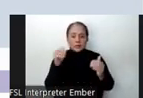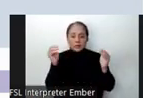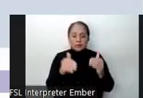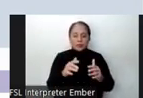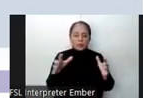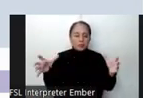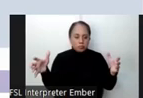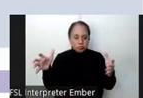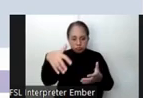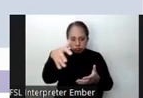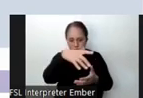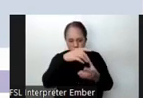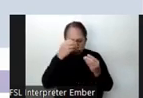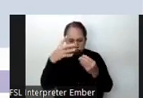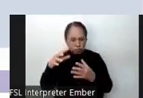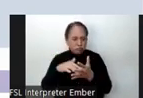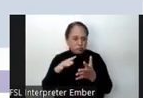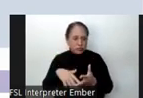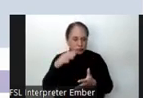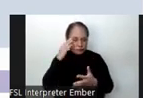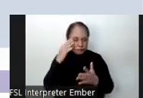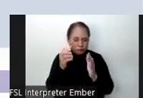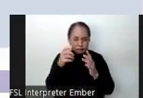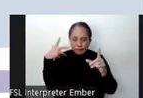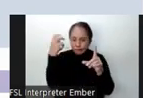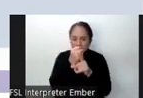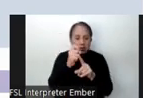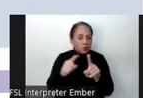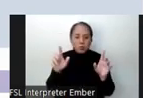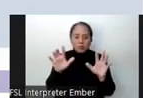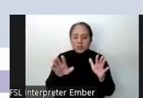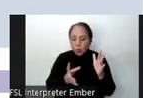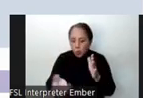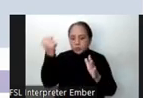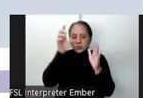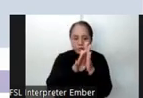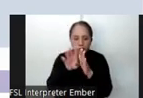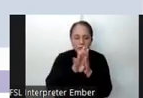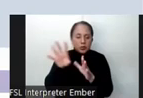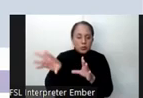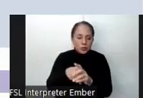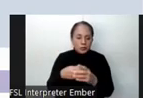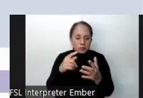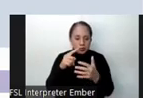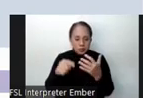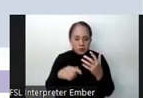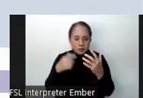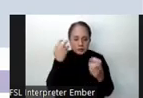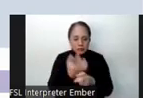gathering information on students' literacy achievement, but on their development, including underlying difficulties.